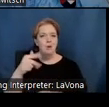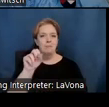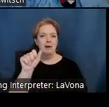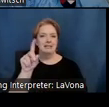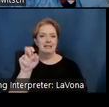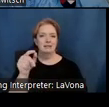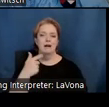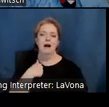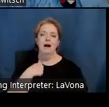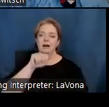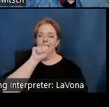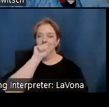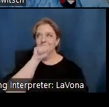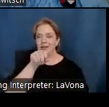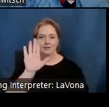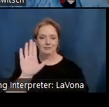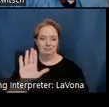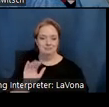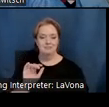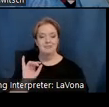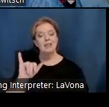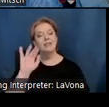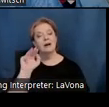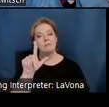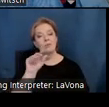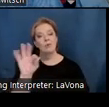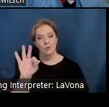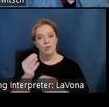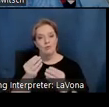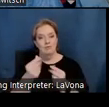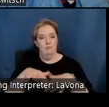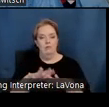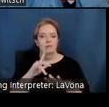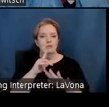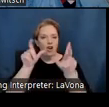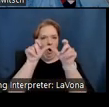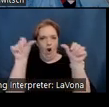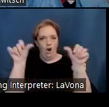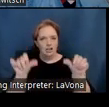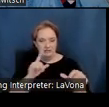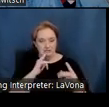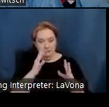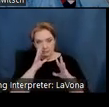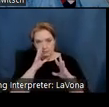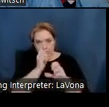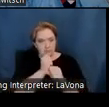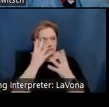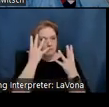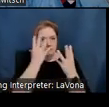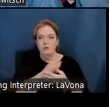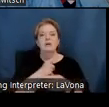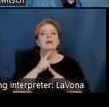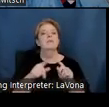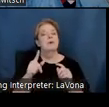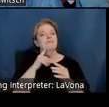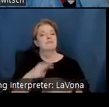Malouf property, as you will see later, is an architectural wonder. So it seems only fitting that we spend some of our time in